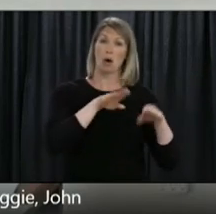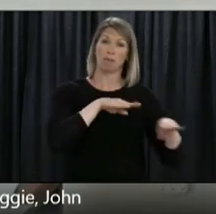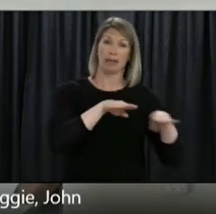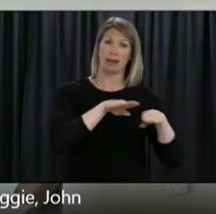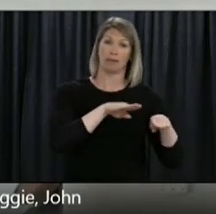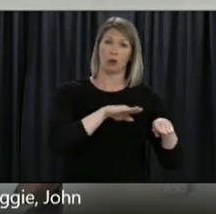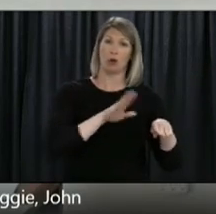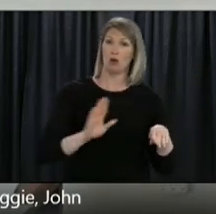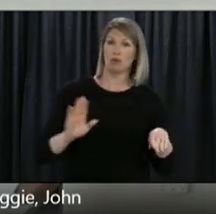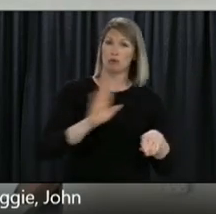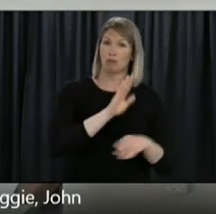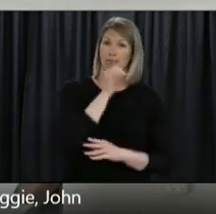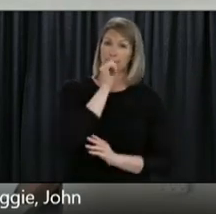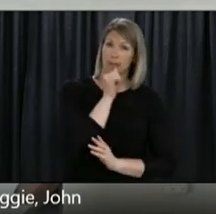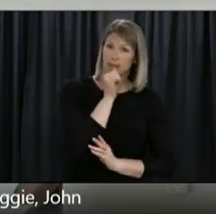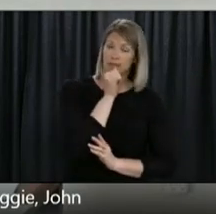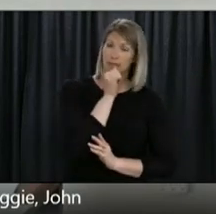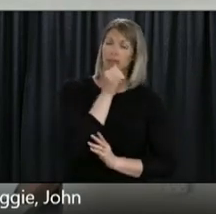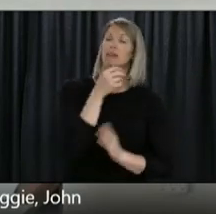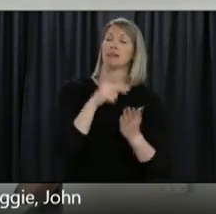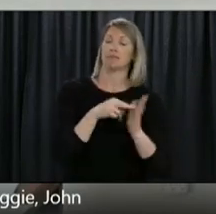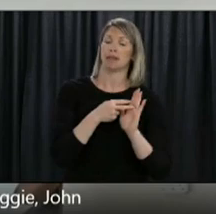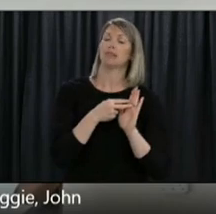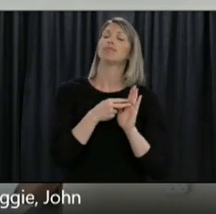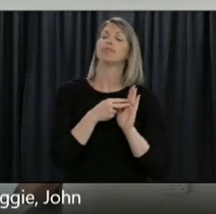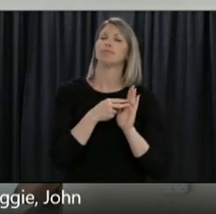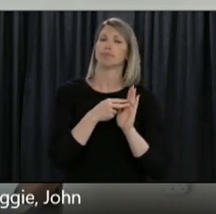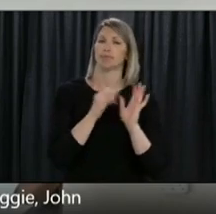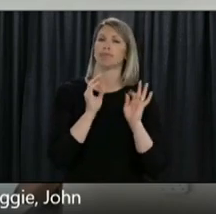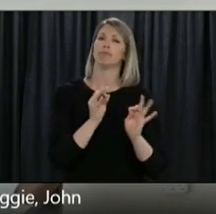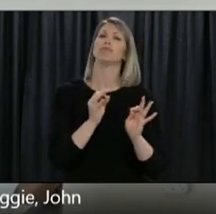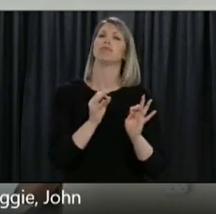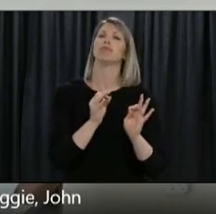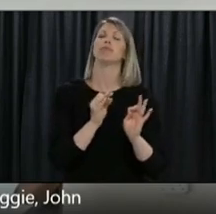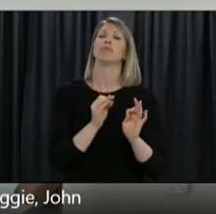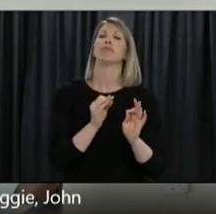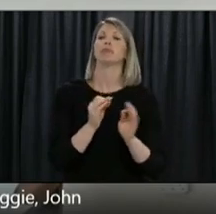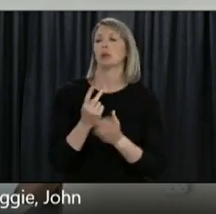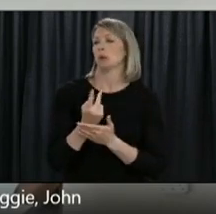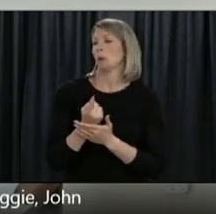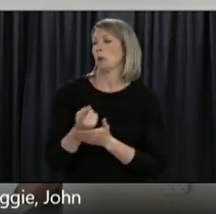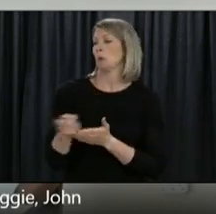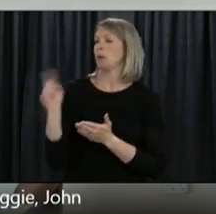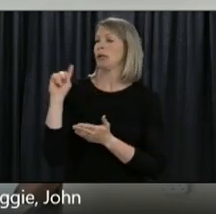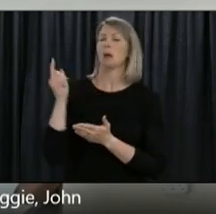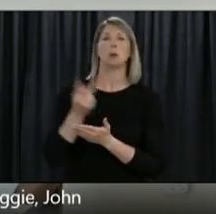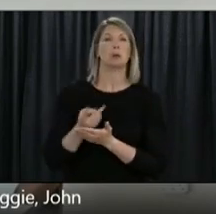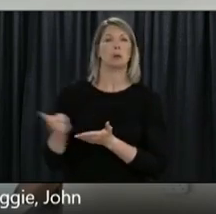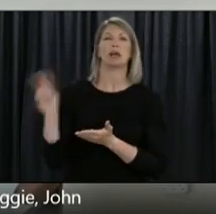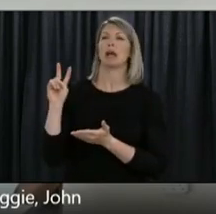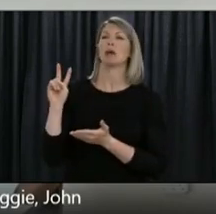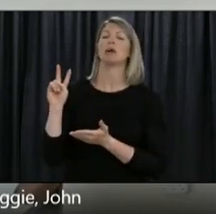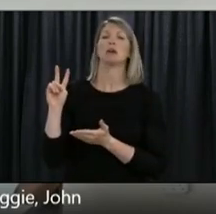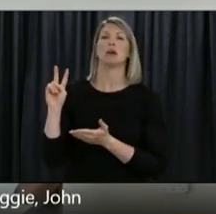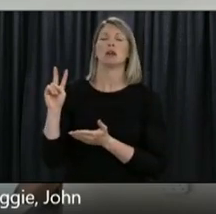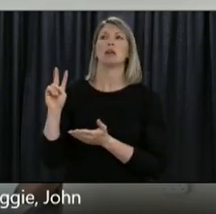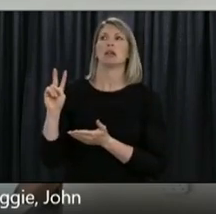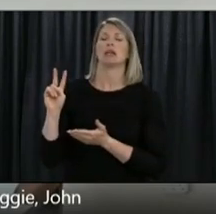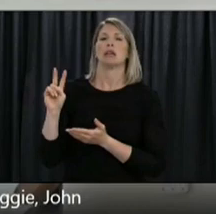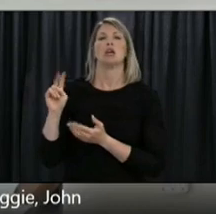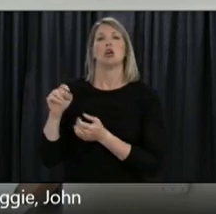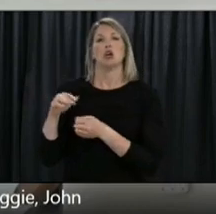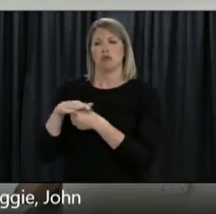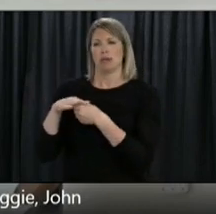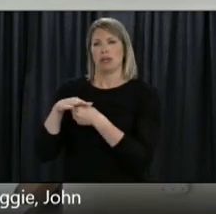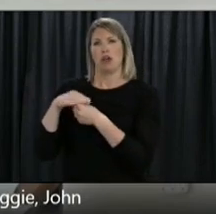Labradorians. Over the course of the last couple of weeks, the regional health authorities have been slowly